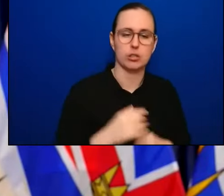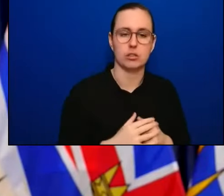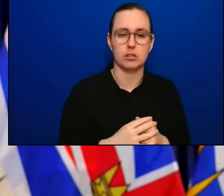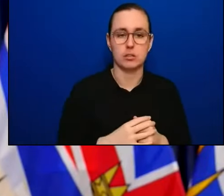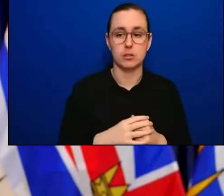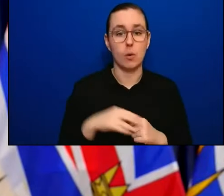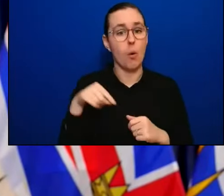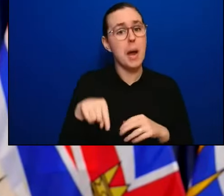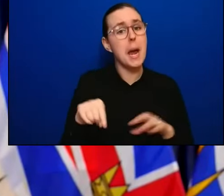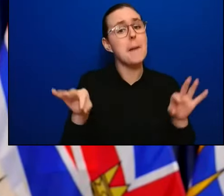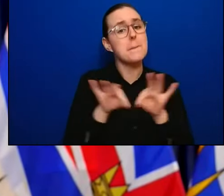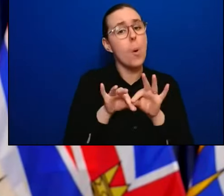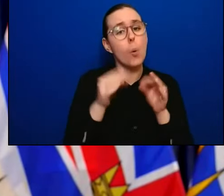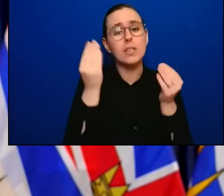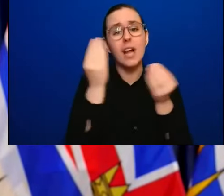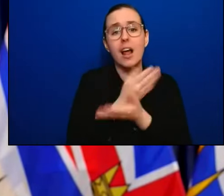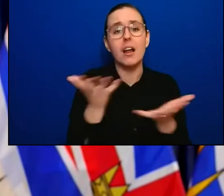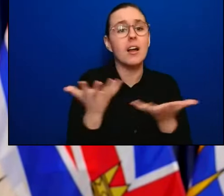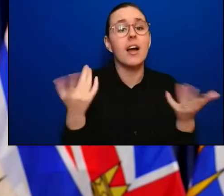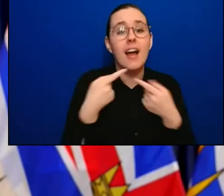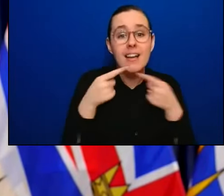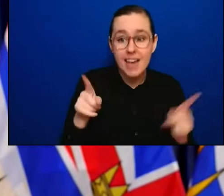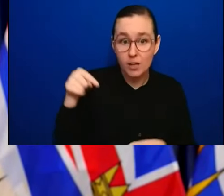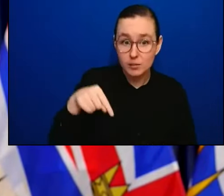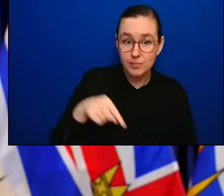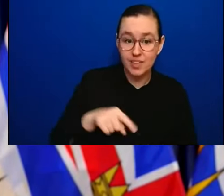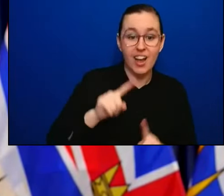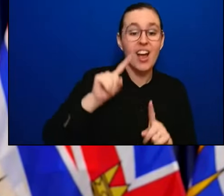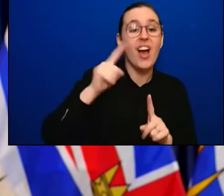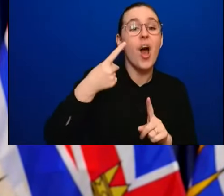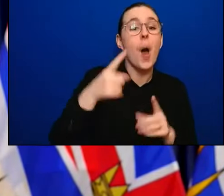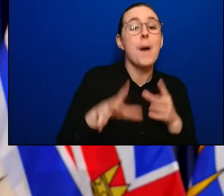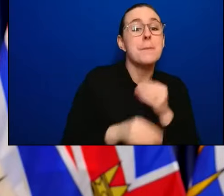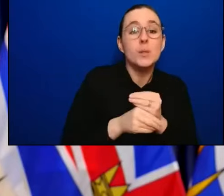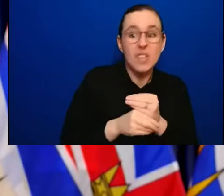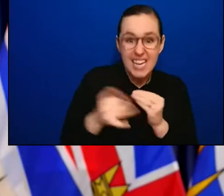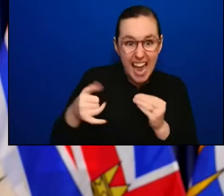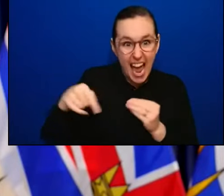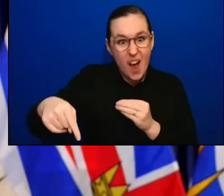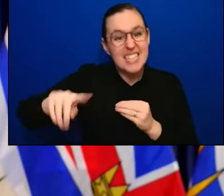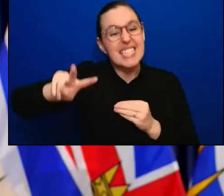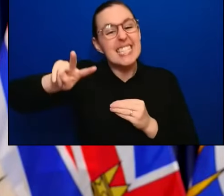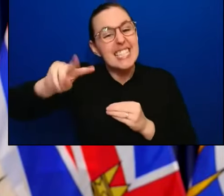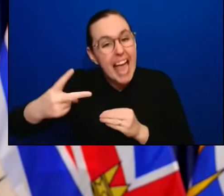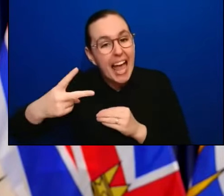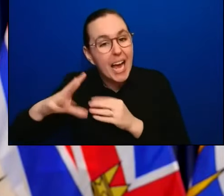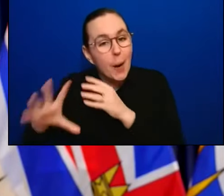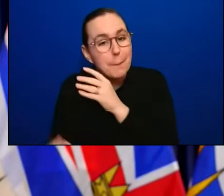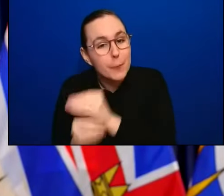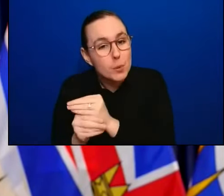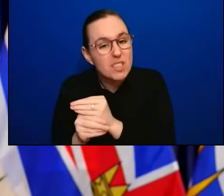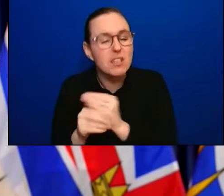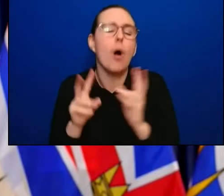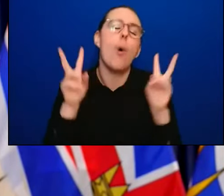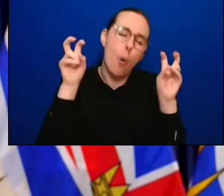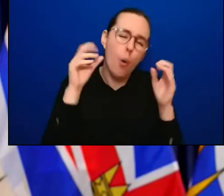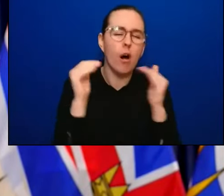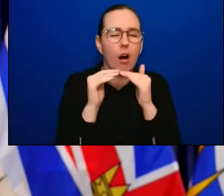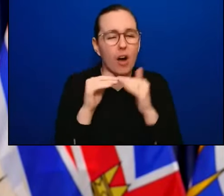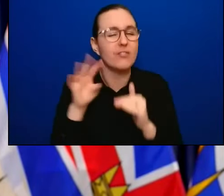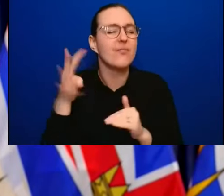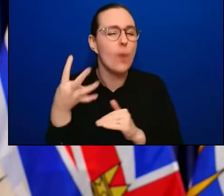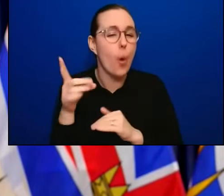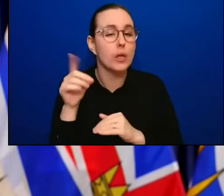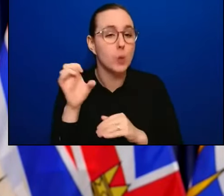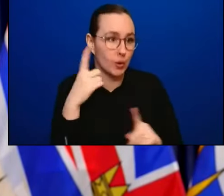those most vulnerable and clinically vulnerable to COVID-19, or a fourth dose to the clinically vulnerable community in BC.